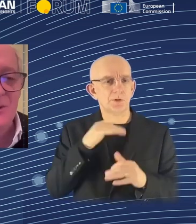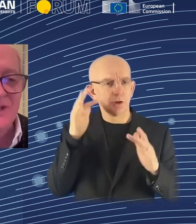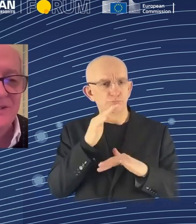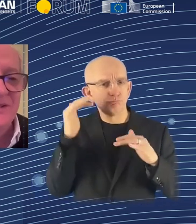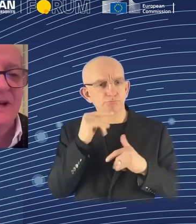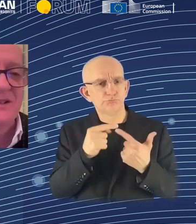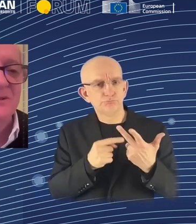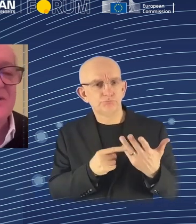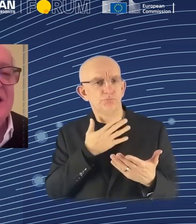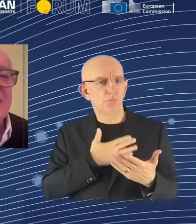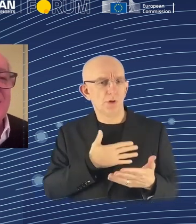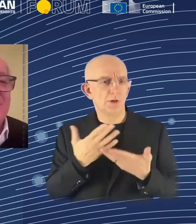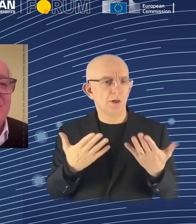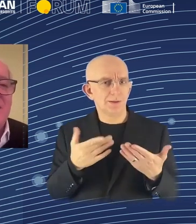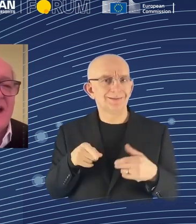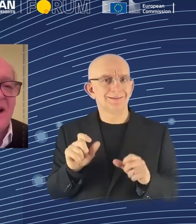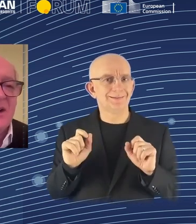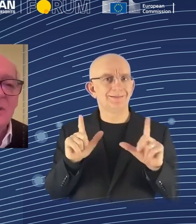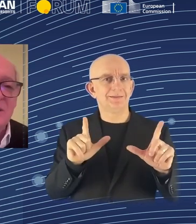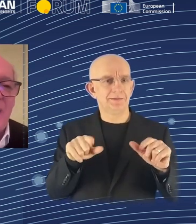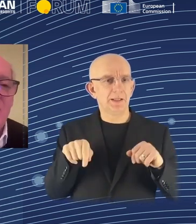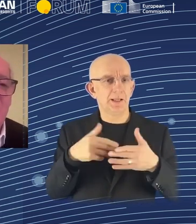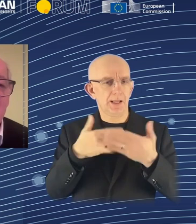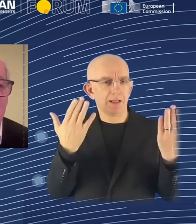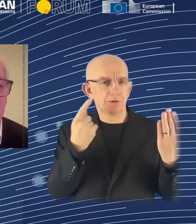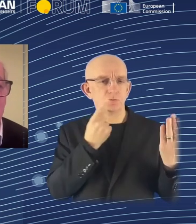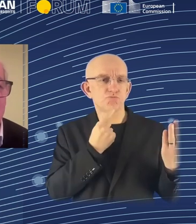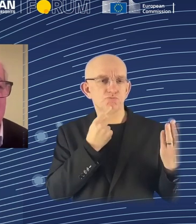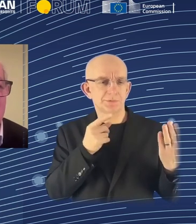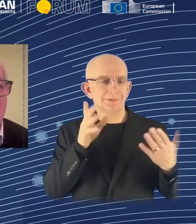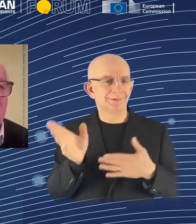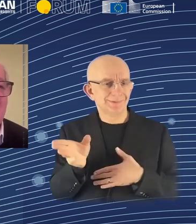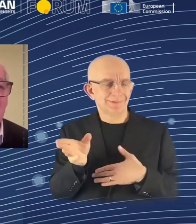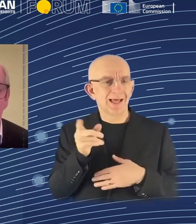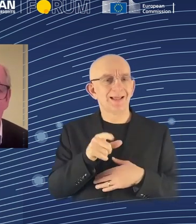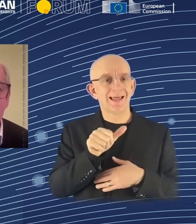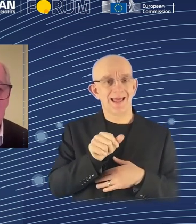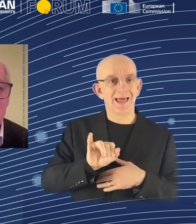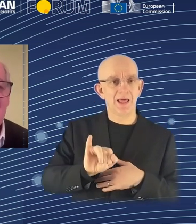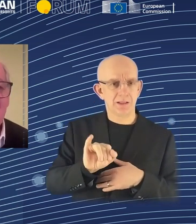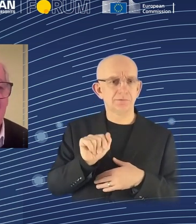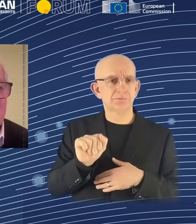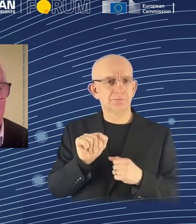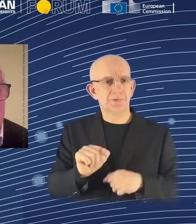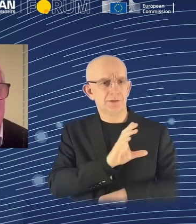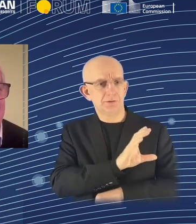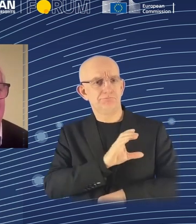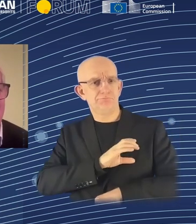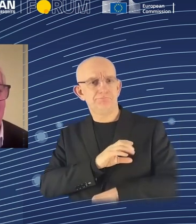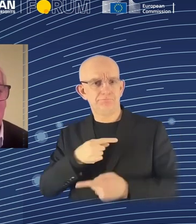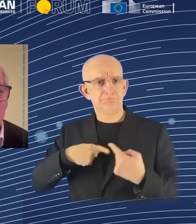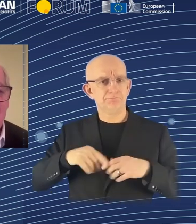rose-tinted spectacles. AI will empower humans, not replace them. AI will automate tasks, not jobs.